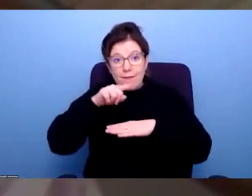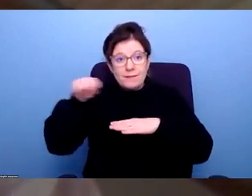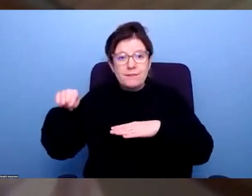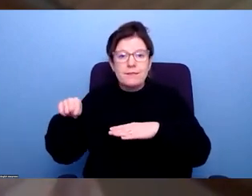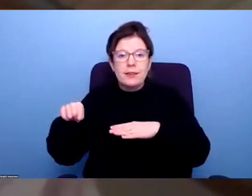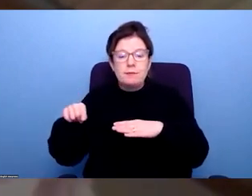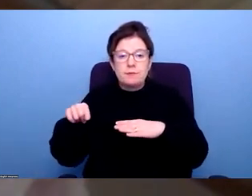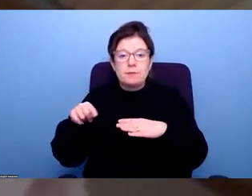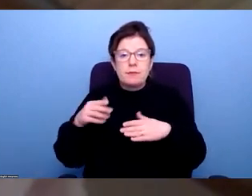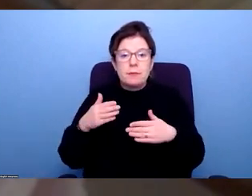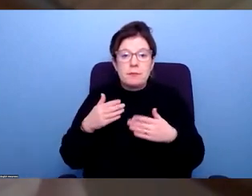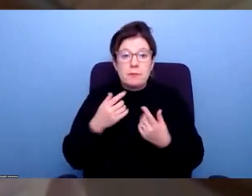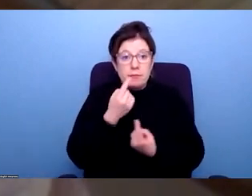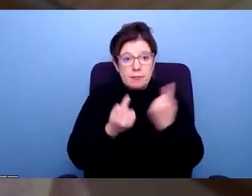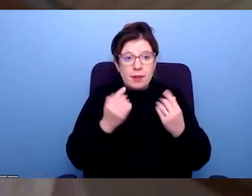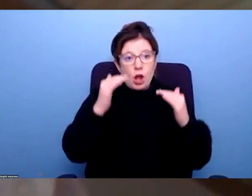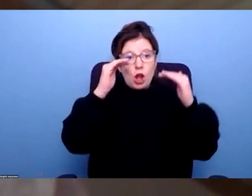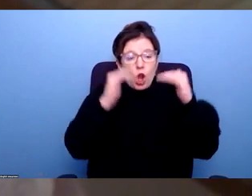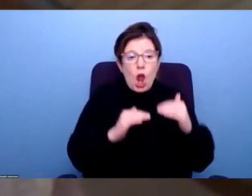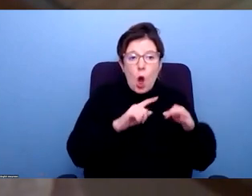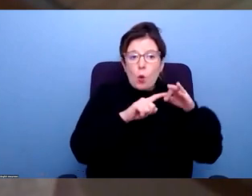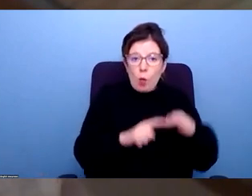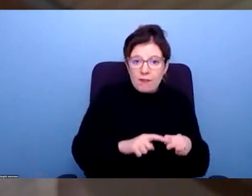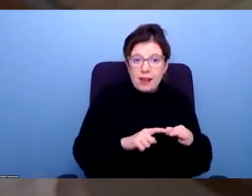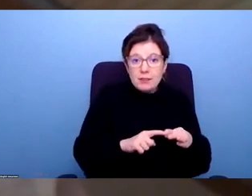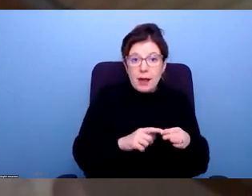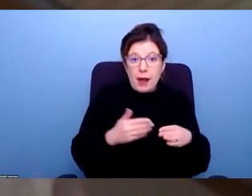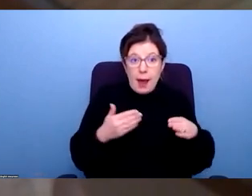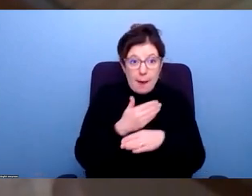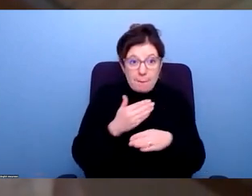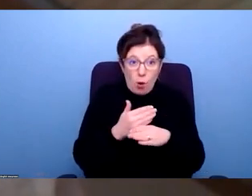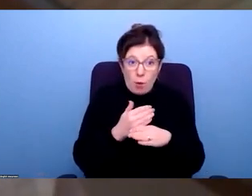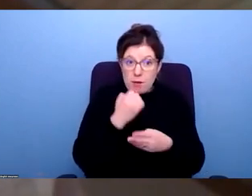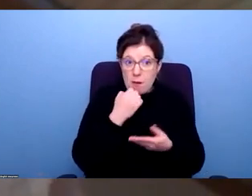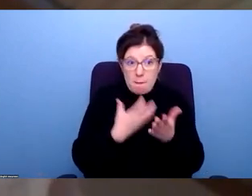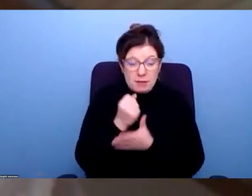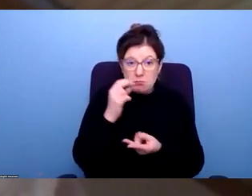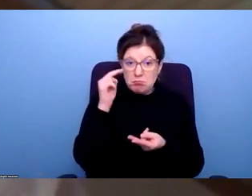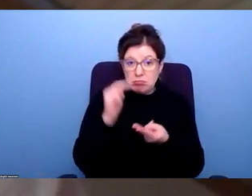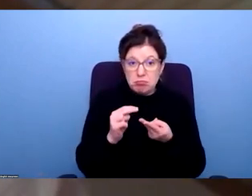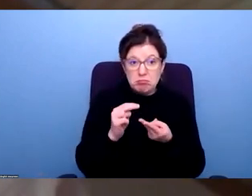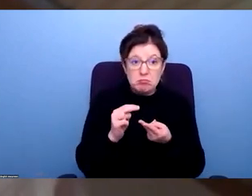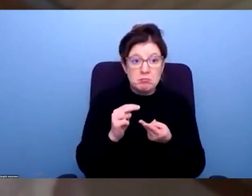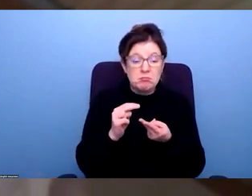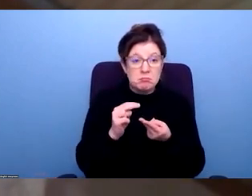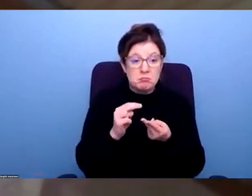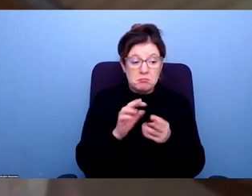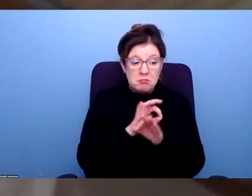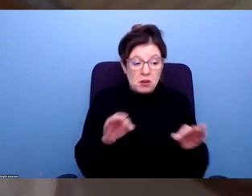as well. We've showed about employment outcomes for people with lower qualifications and very, very poor as well. You're more than twice as likely to be out